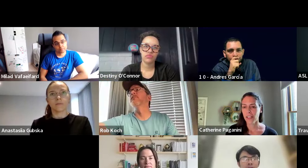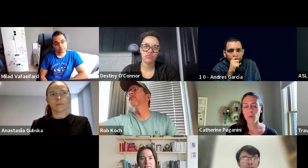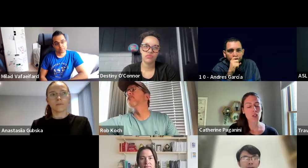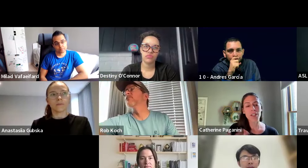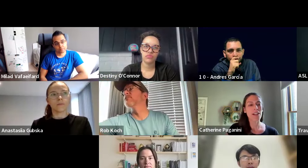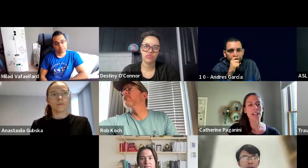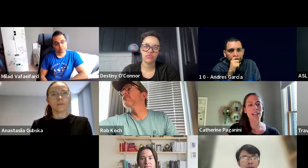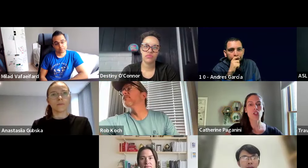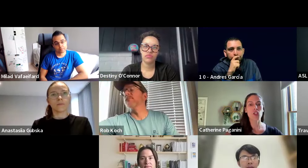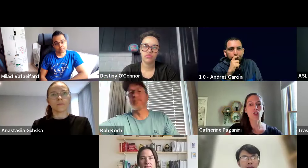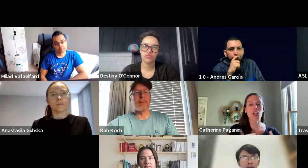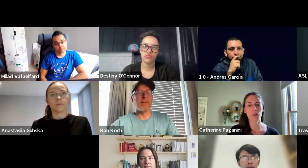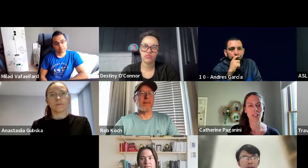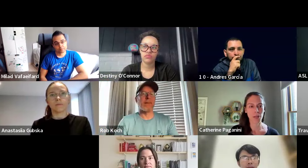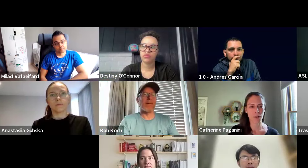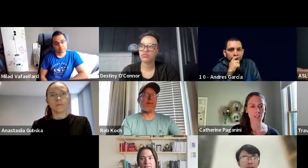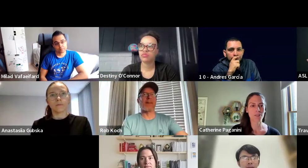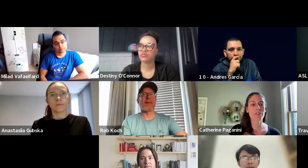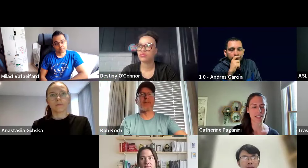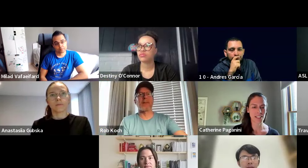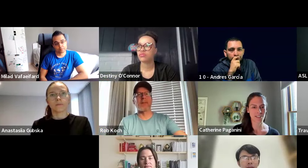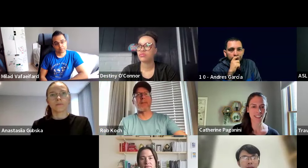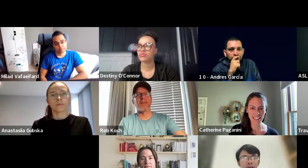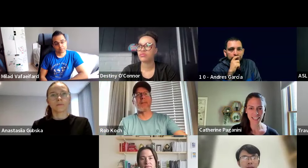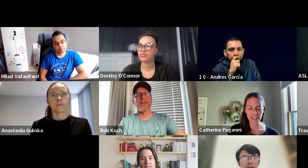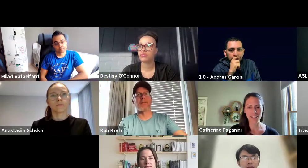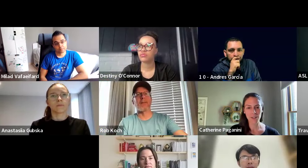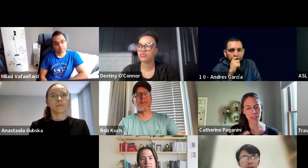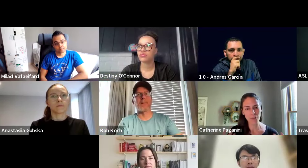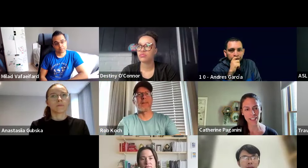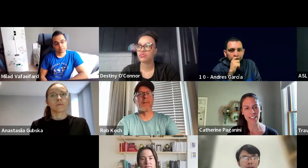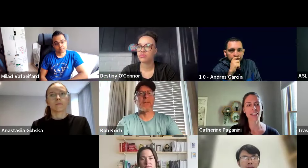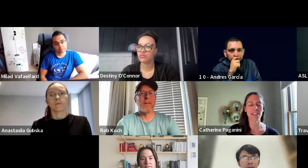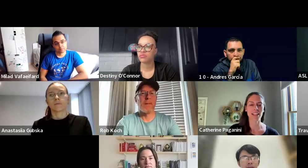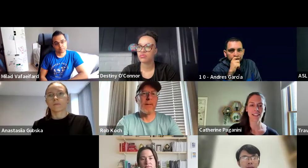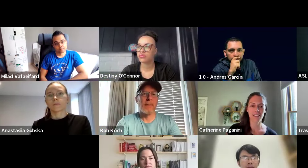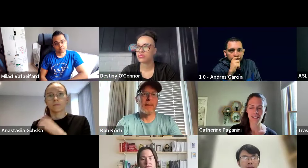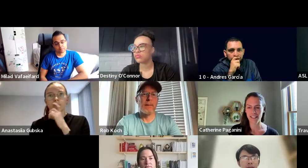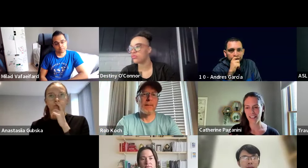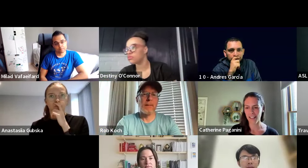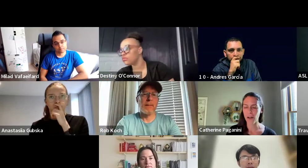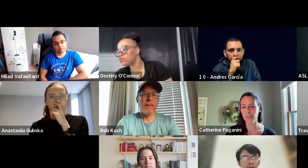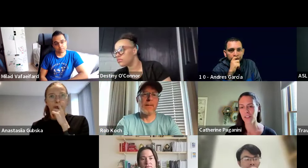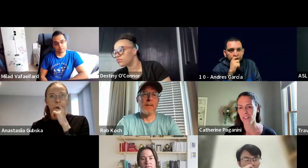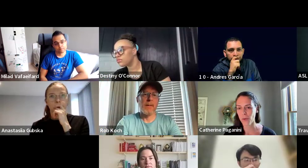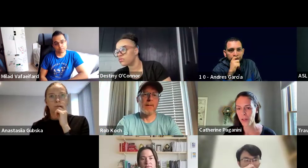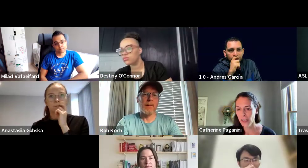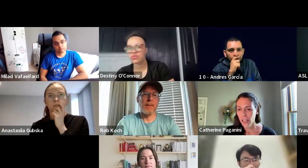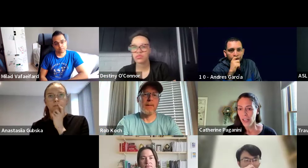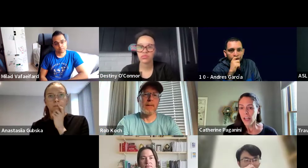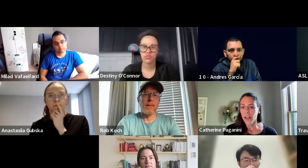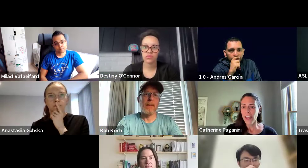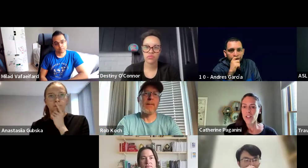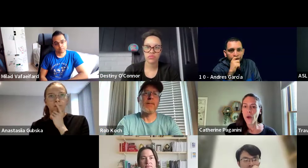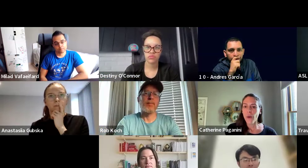like a very, and with storytelling, I mean, just sharing your experience, but vividly, right? Like kind of like with feelings, and this is how it feels and so on.